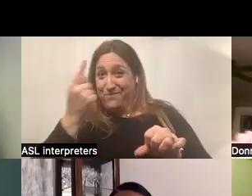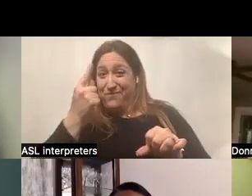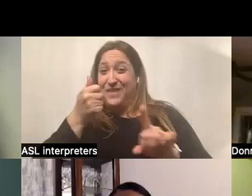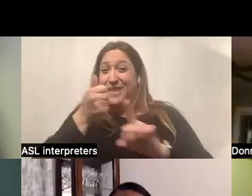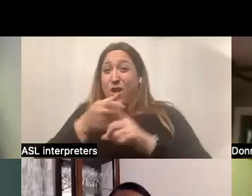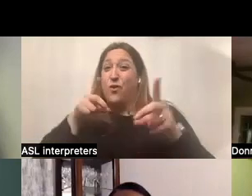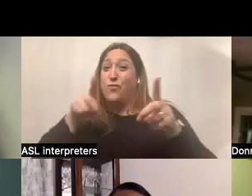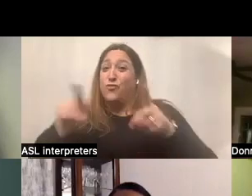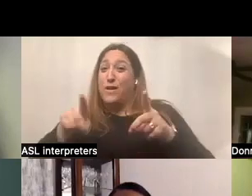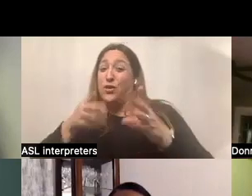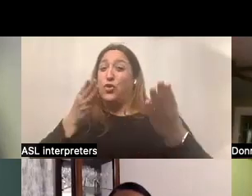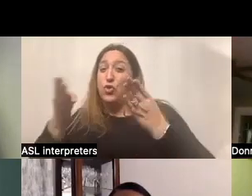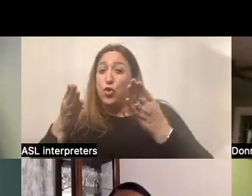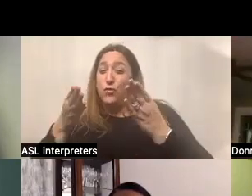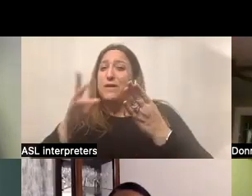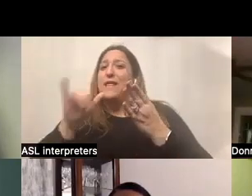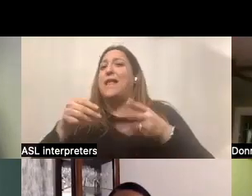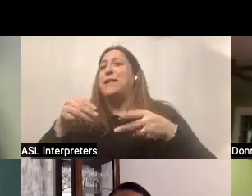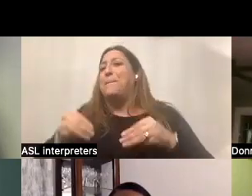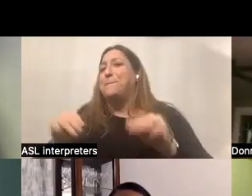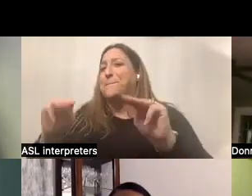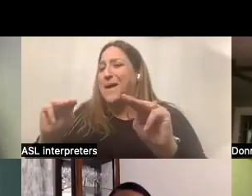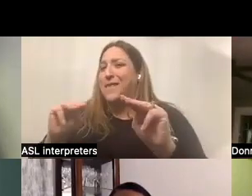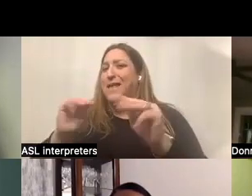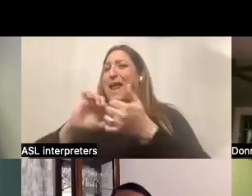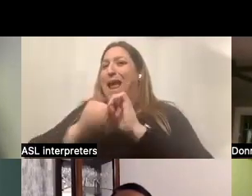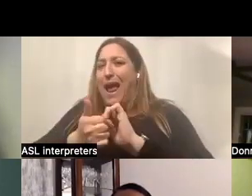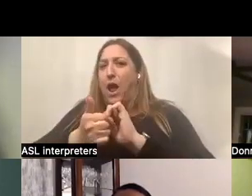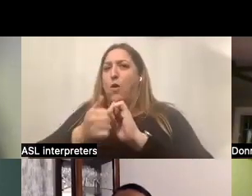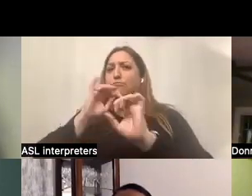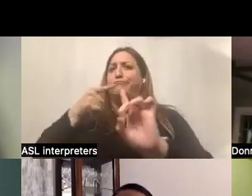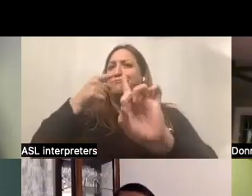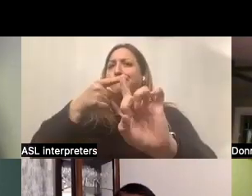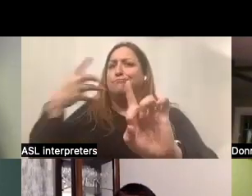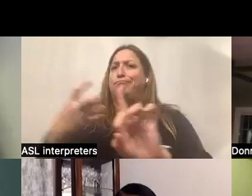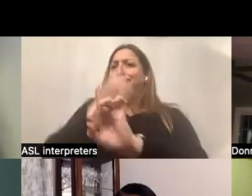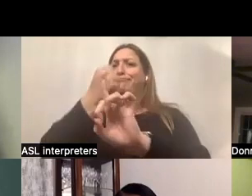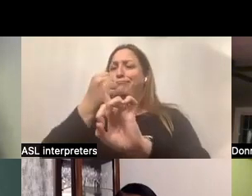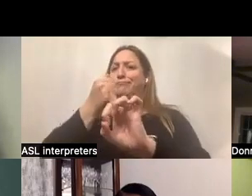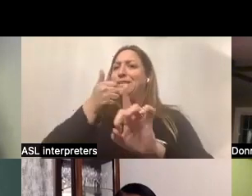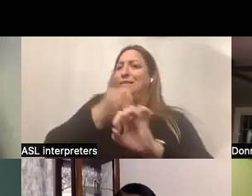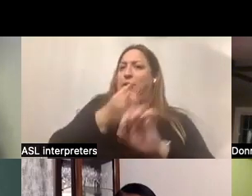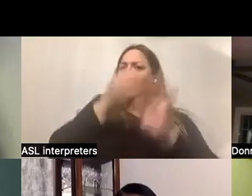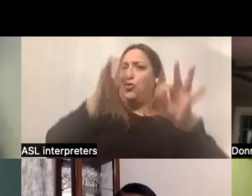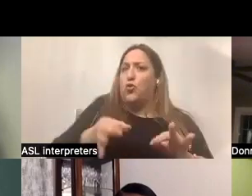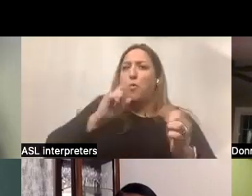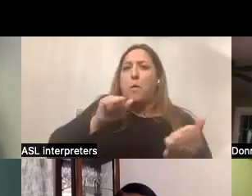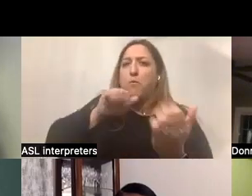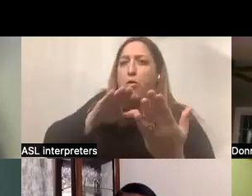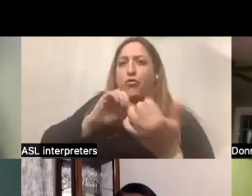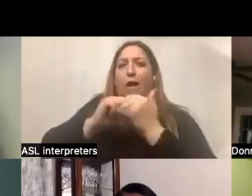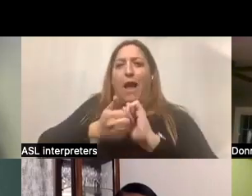services is a method to achieve self-determination. It's an approach to achieve self